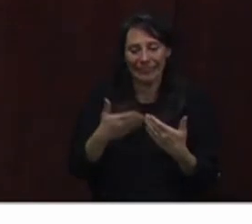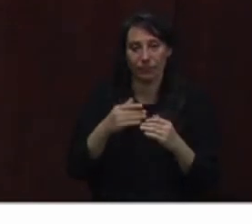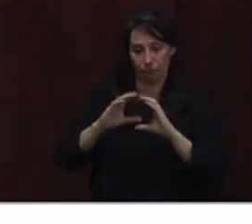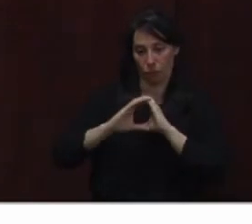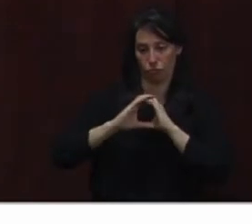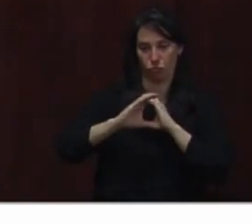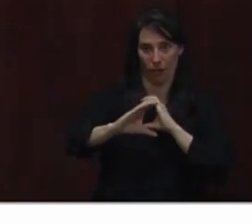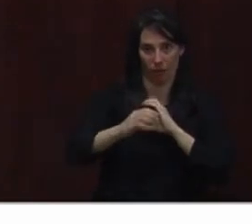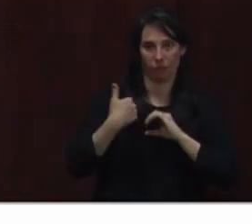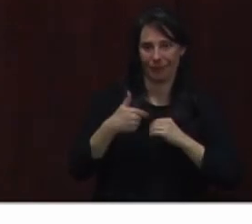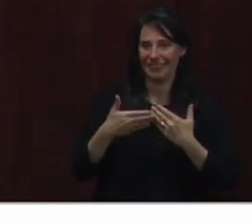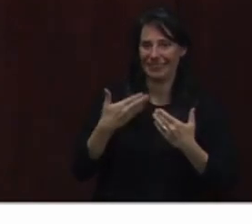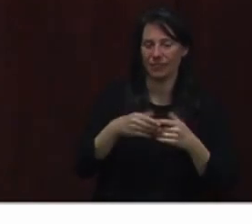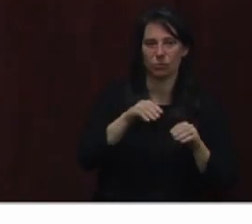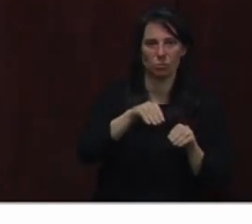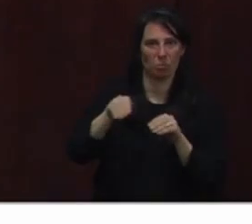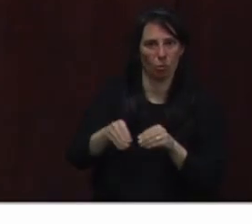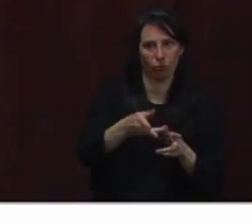So that's our plan going forward.